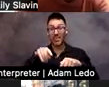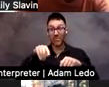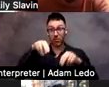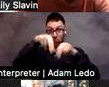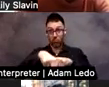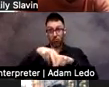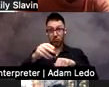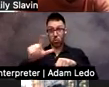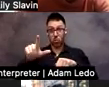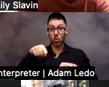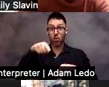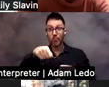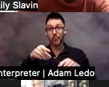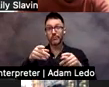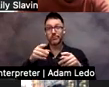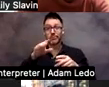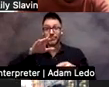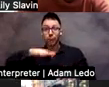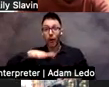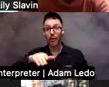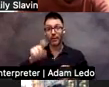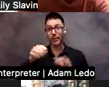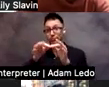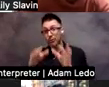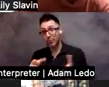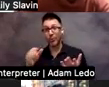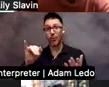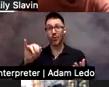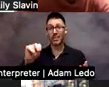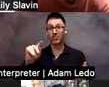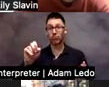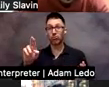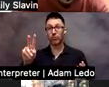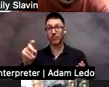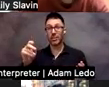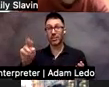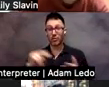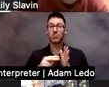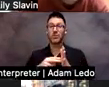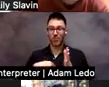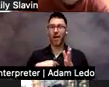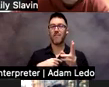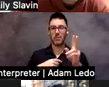interpreter or an intervener, you probably have at least a two-to-one in the pool.